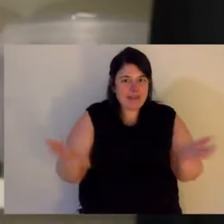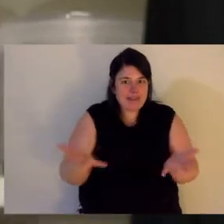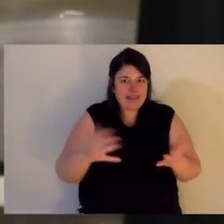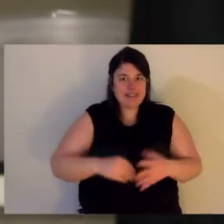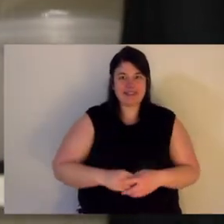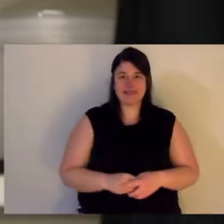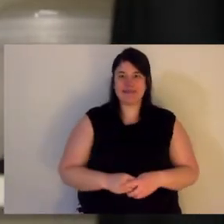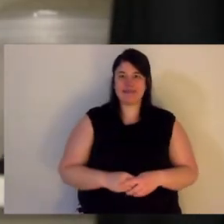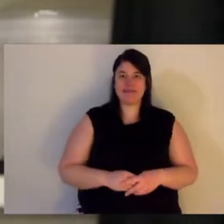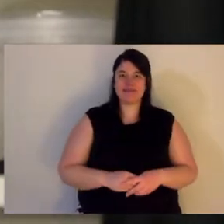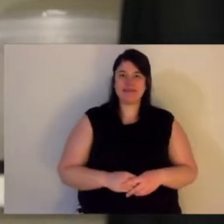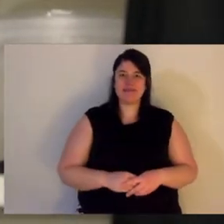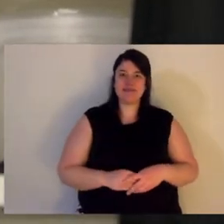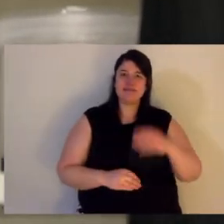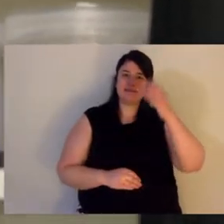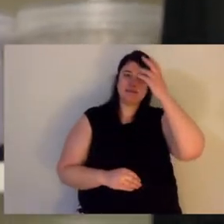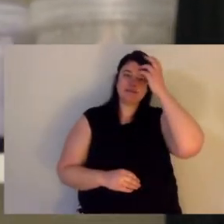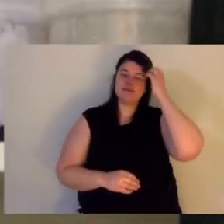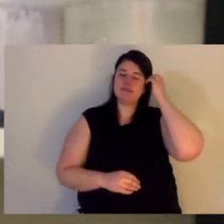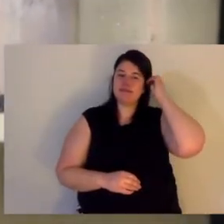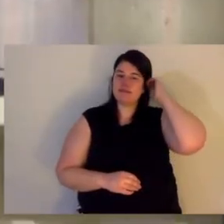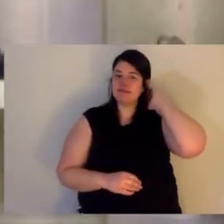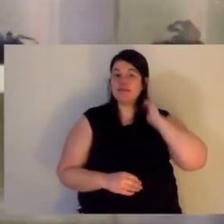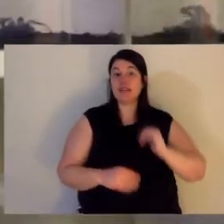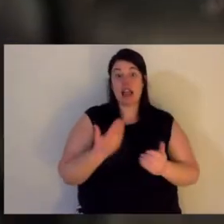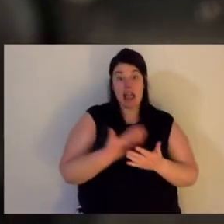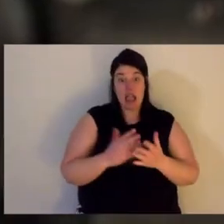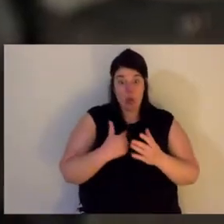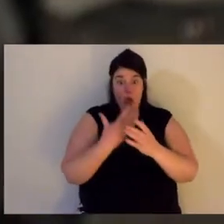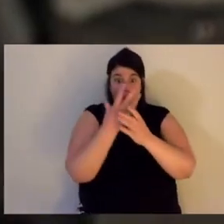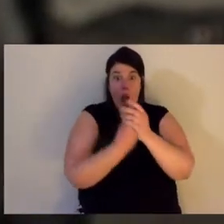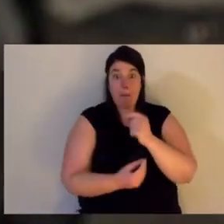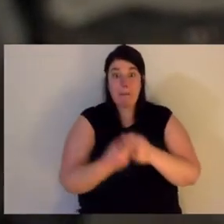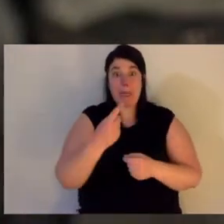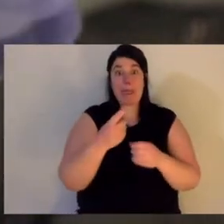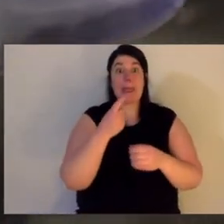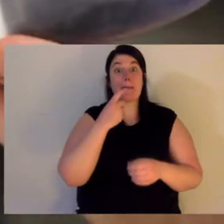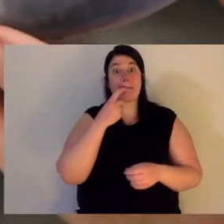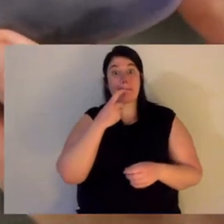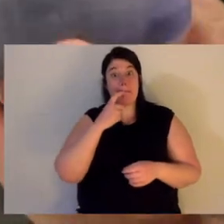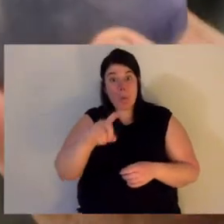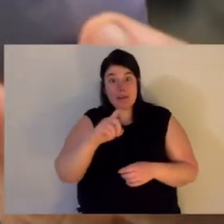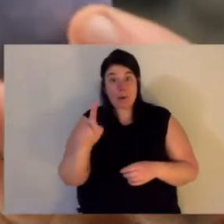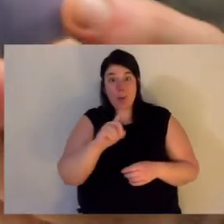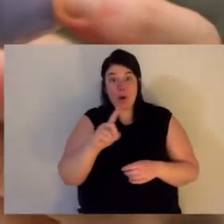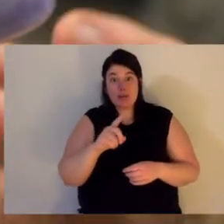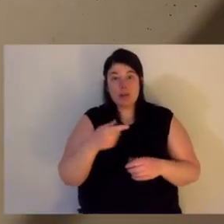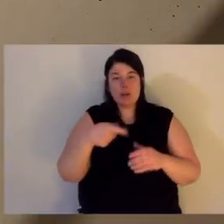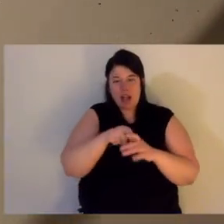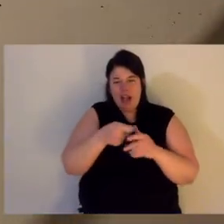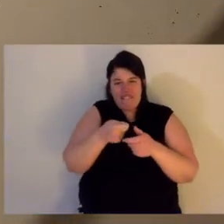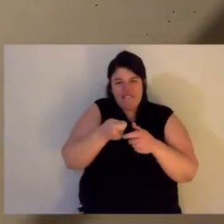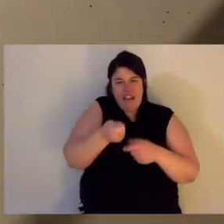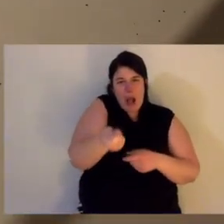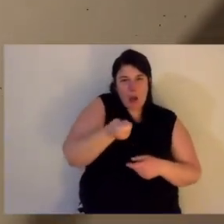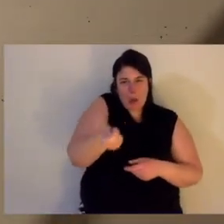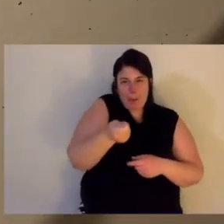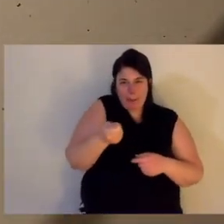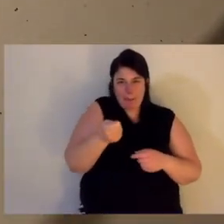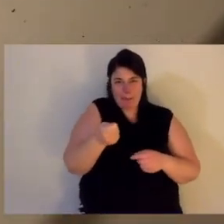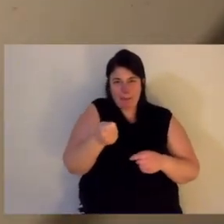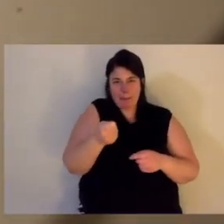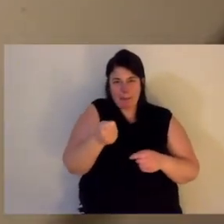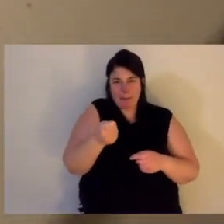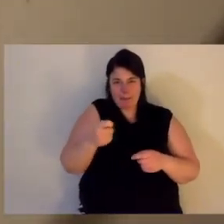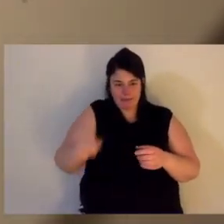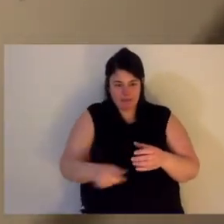is to use a little vacuum. And on the end of that vacuum is a pipette. It's a little glass cylinder. Now,